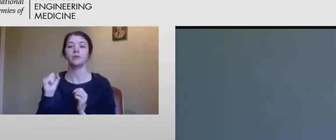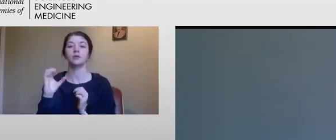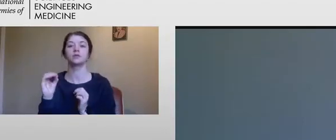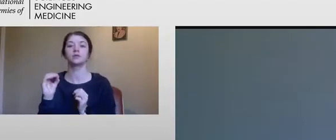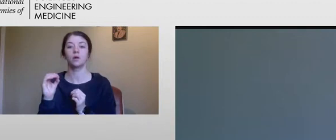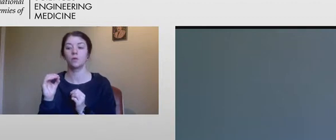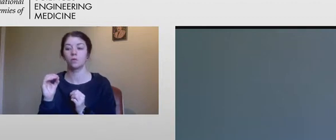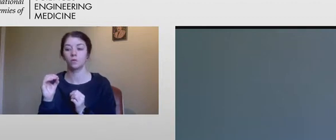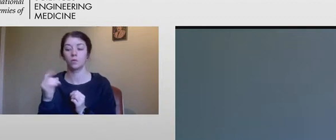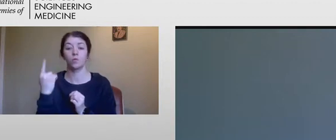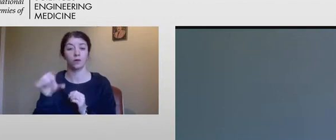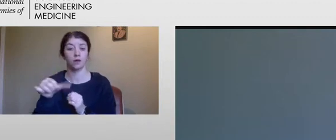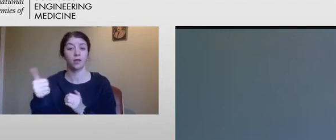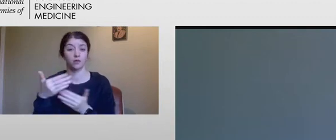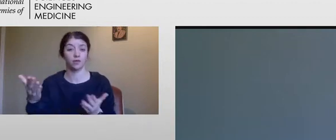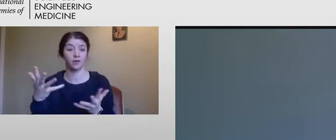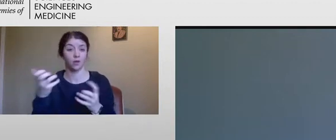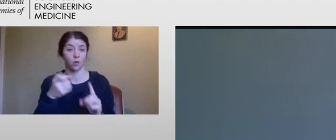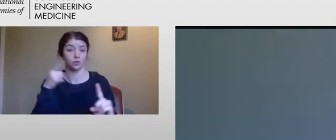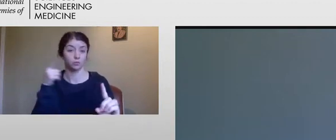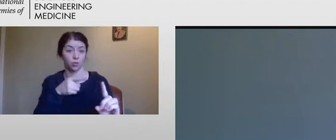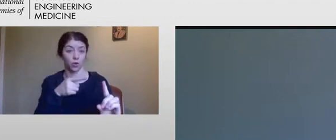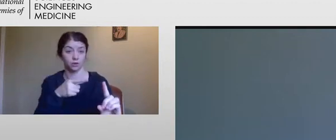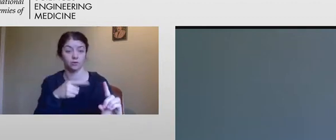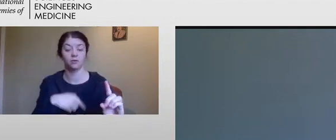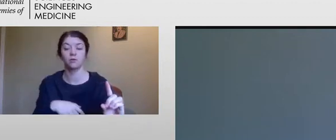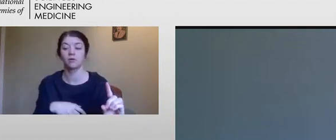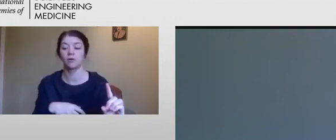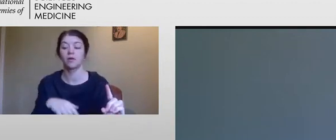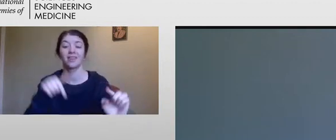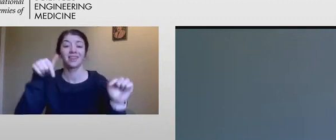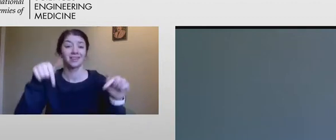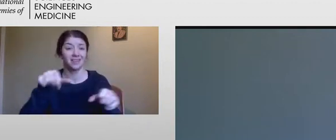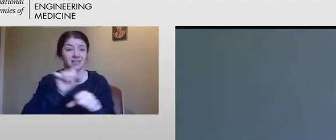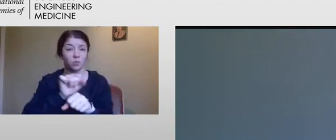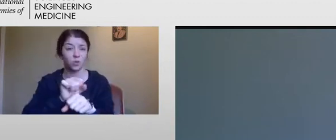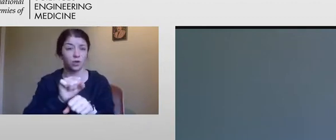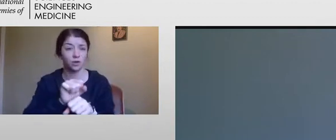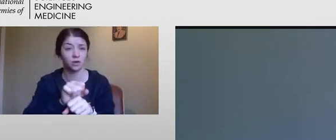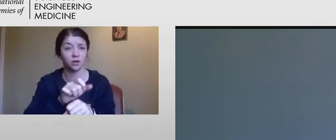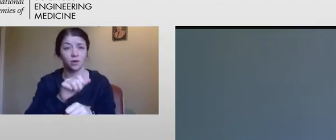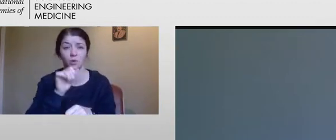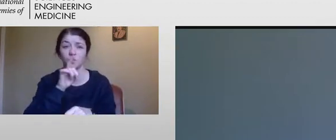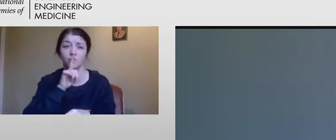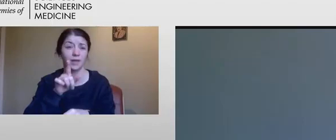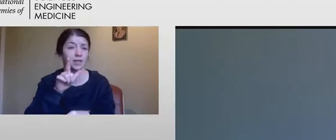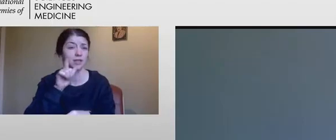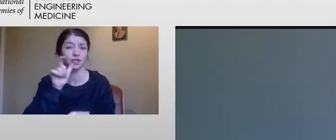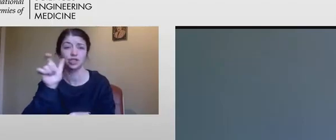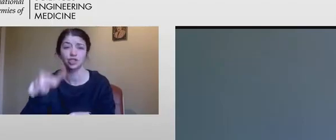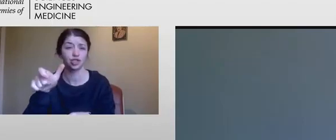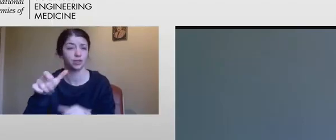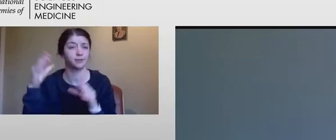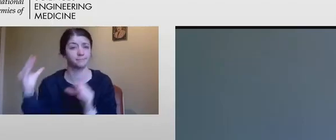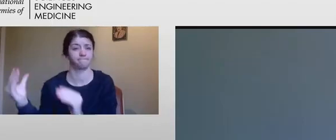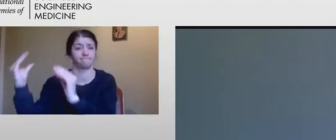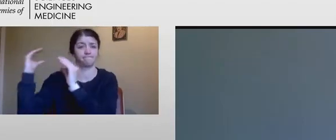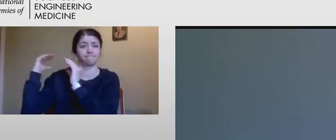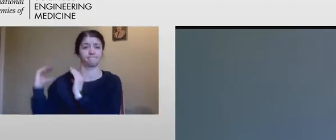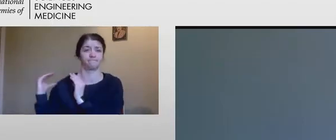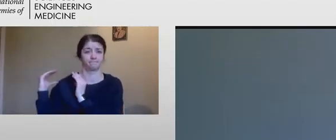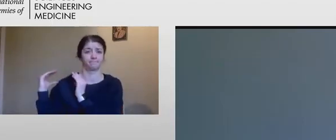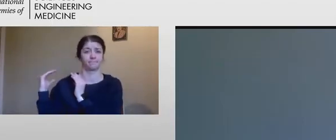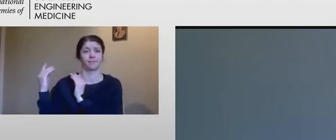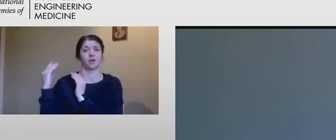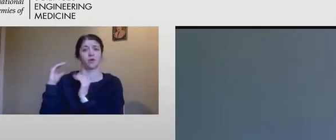another thing I want to point out is that this work shouldn't just rest on the shoulders of people with disabilities.